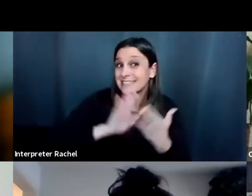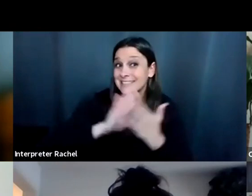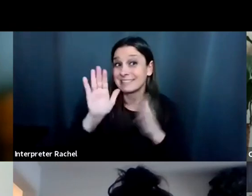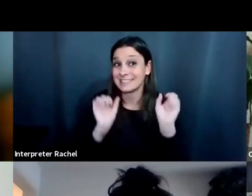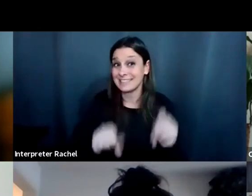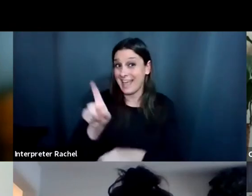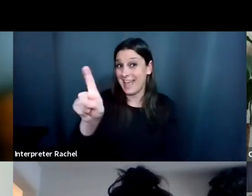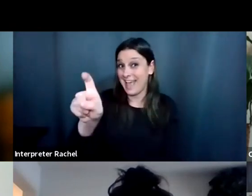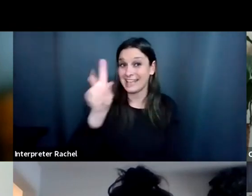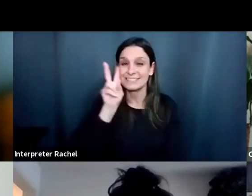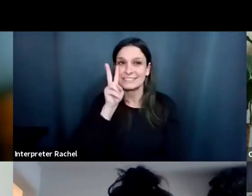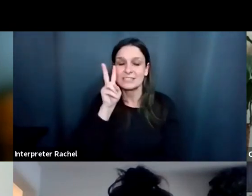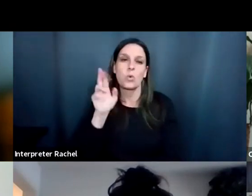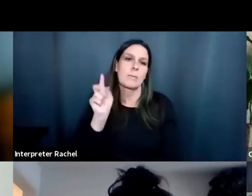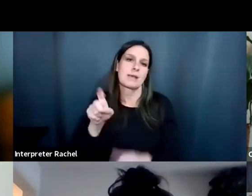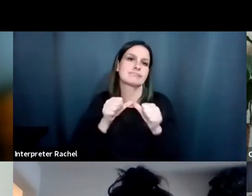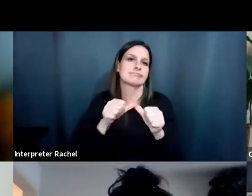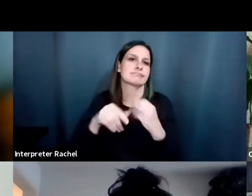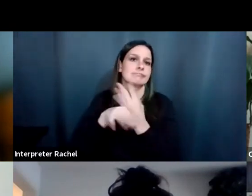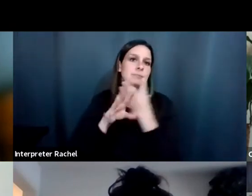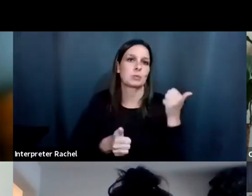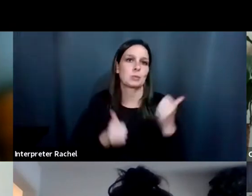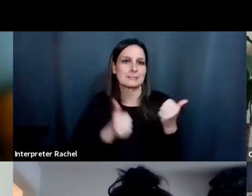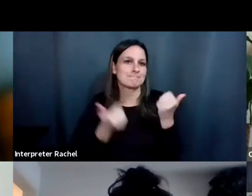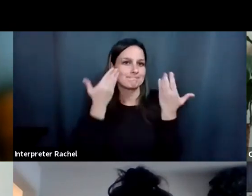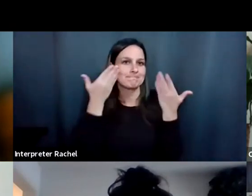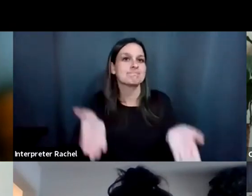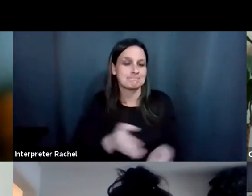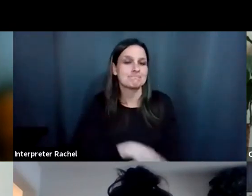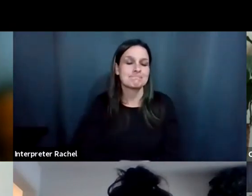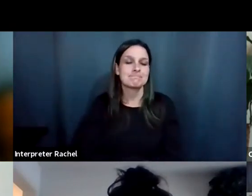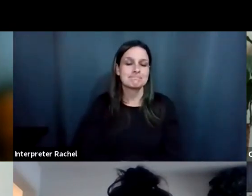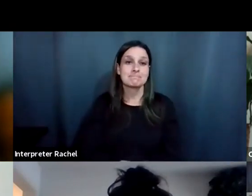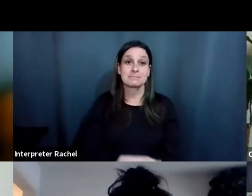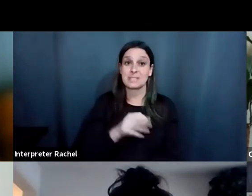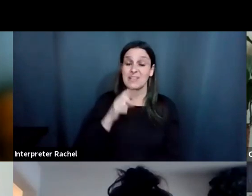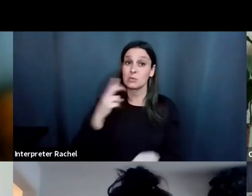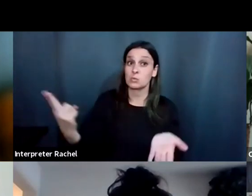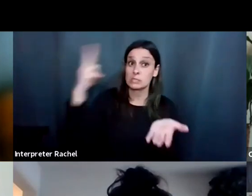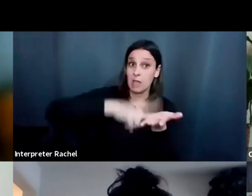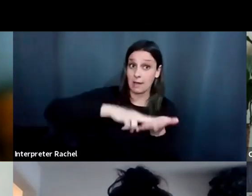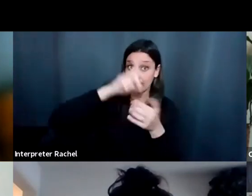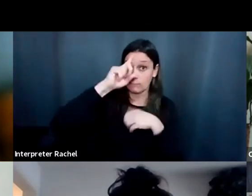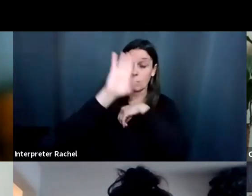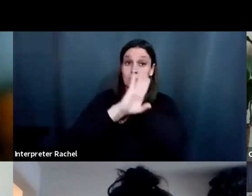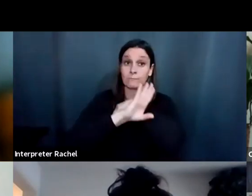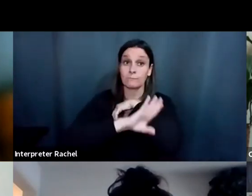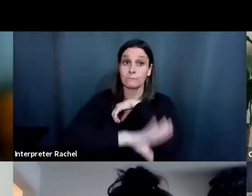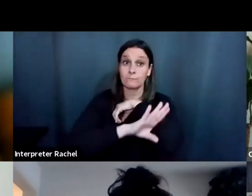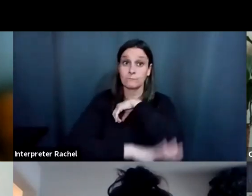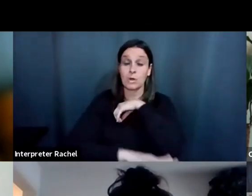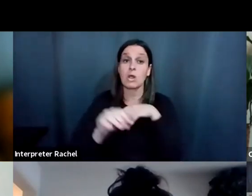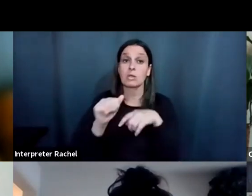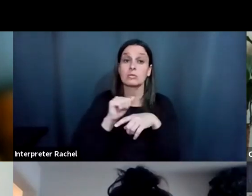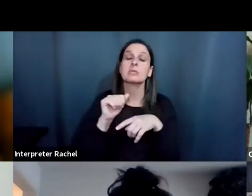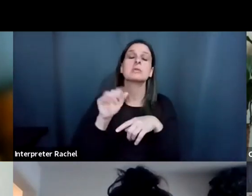training or if we still have to keep it virtual. So, um, if you sign up for that, um, at the